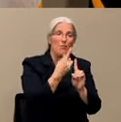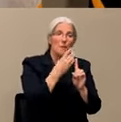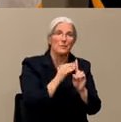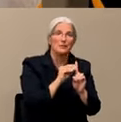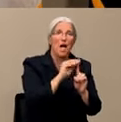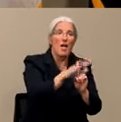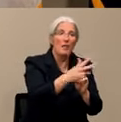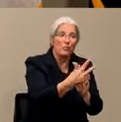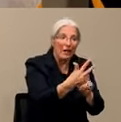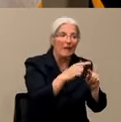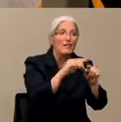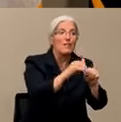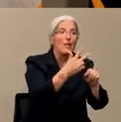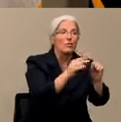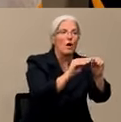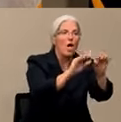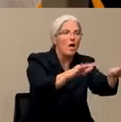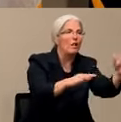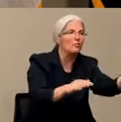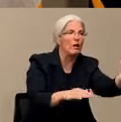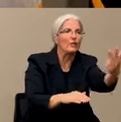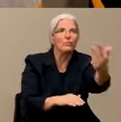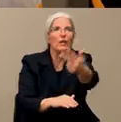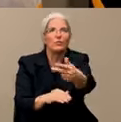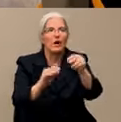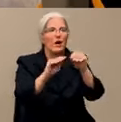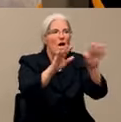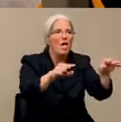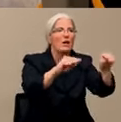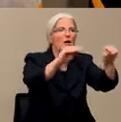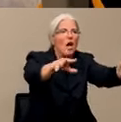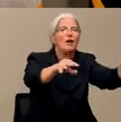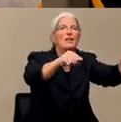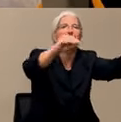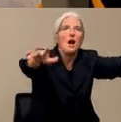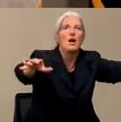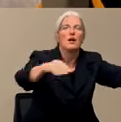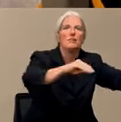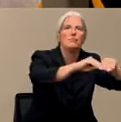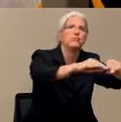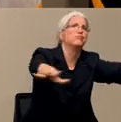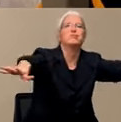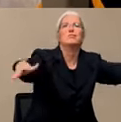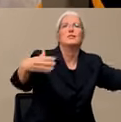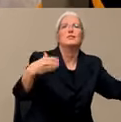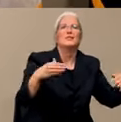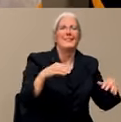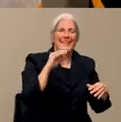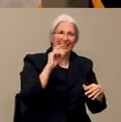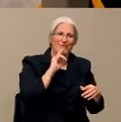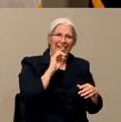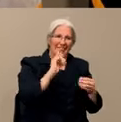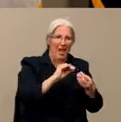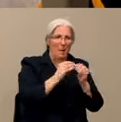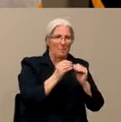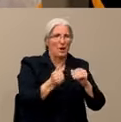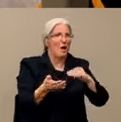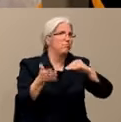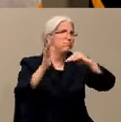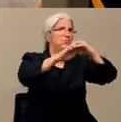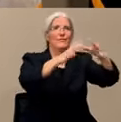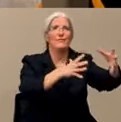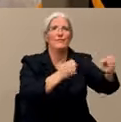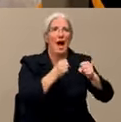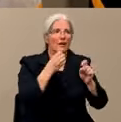time you get nine people. The next time, nine times you get 27 people. So, I mean, it grows really quickly. So we're hoping that having